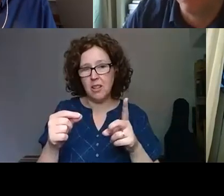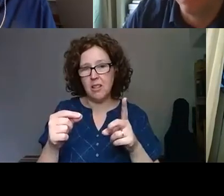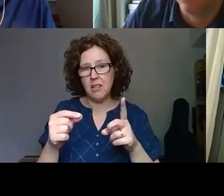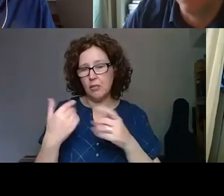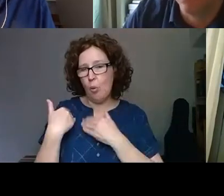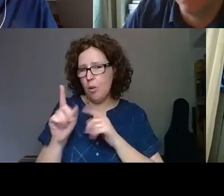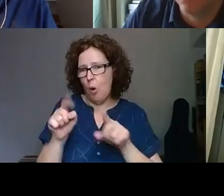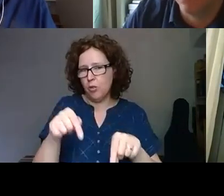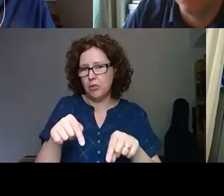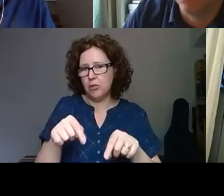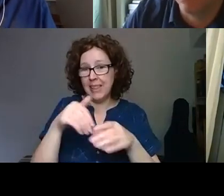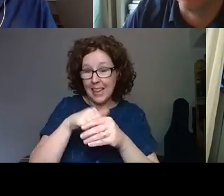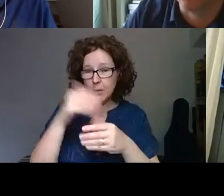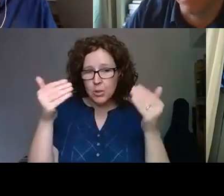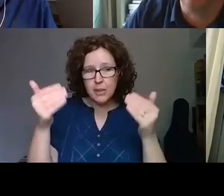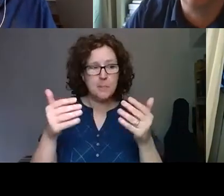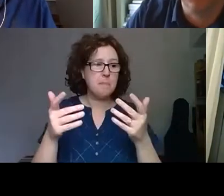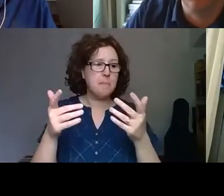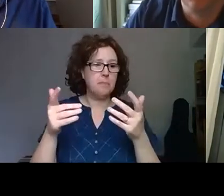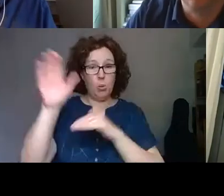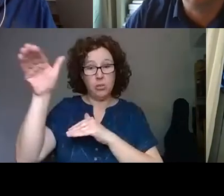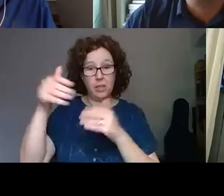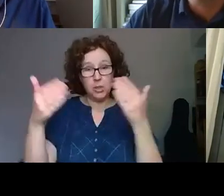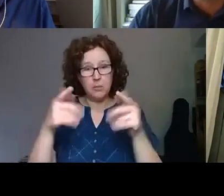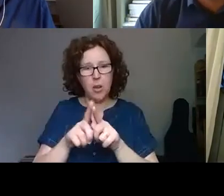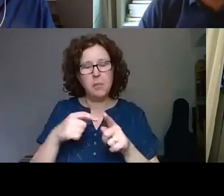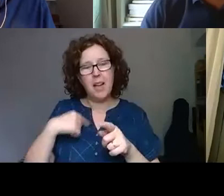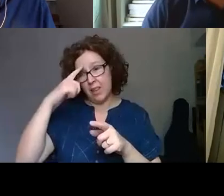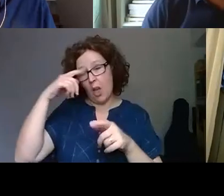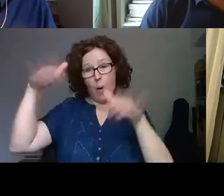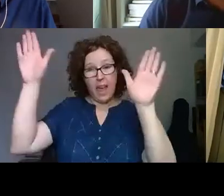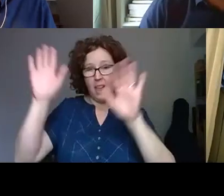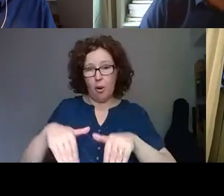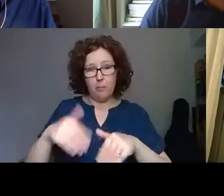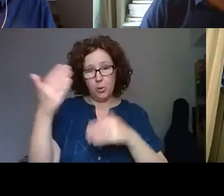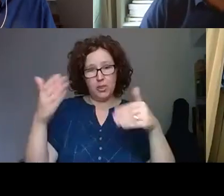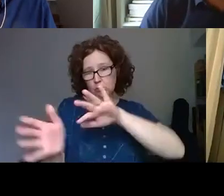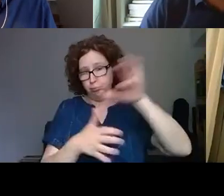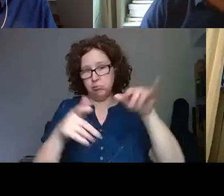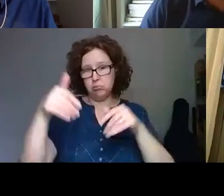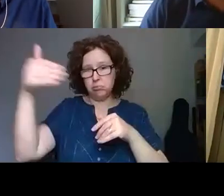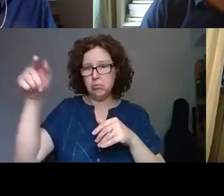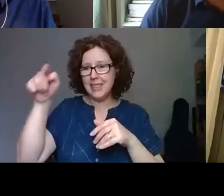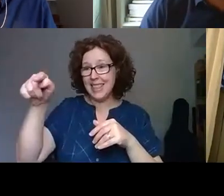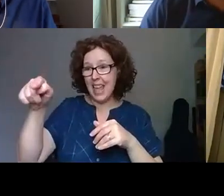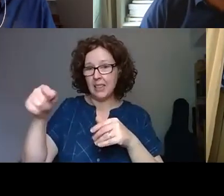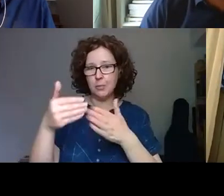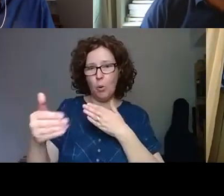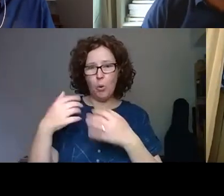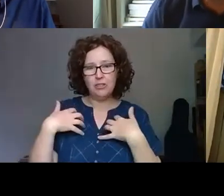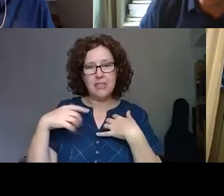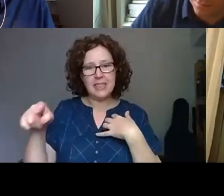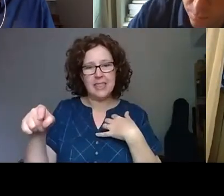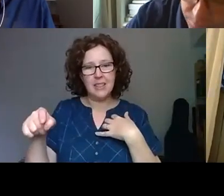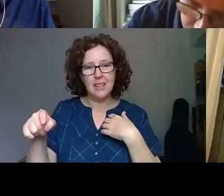museums and away from those museums. And I think away from the museums is probably one of the more interesting aspects of that, how can we make,